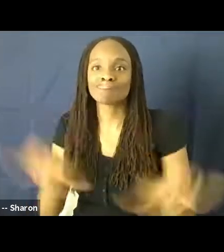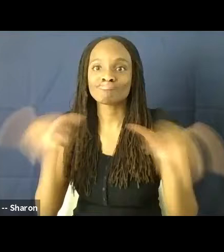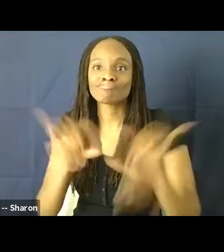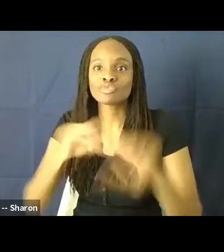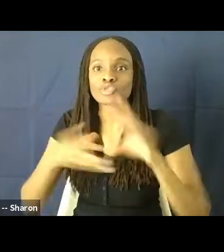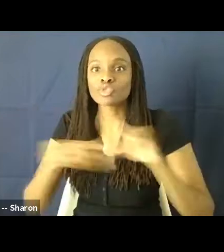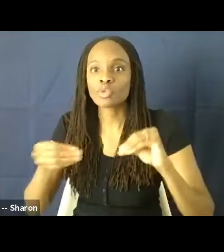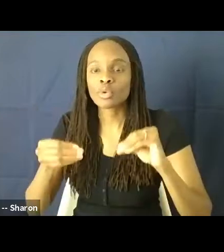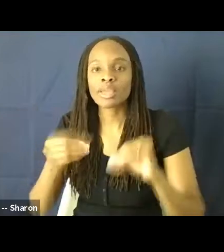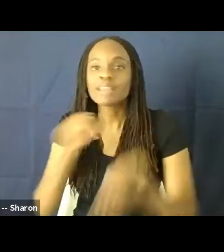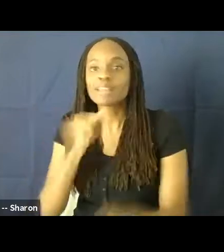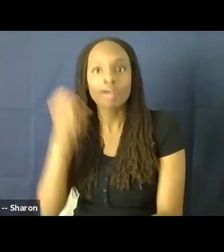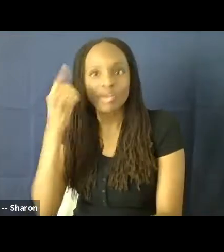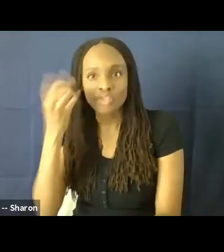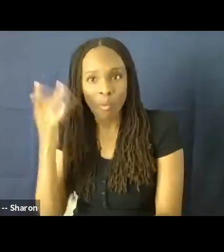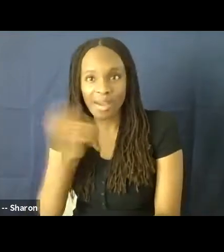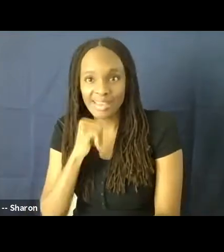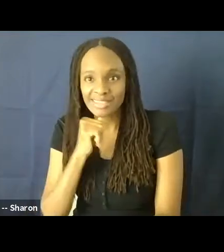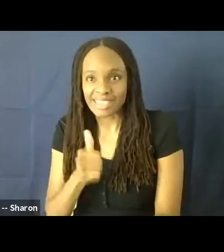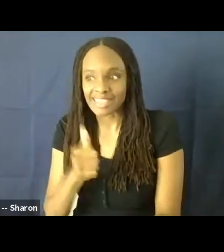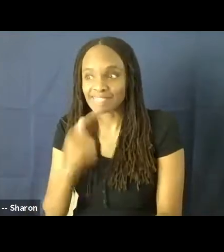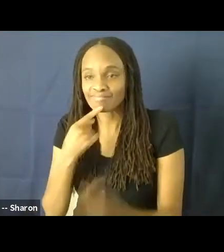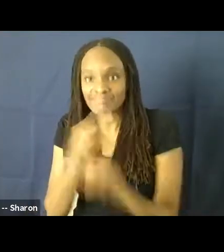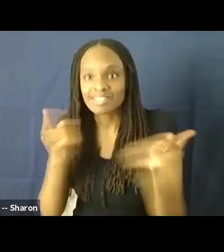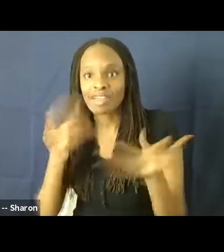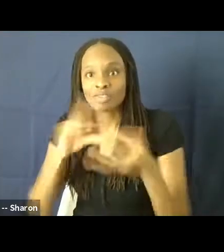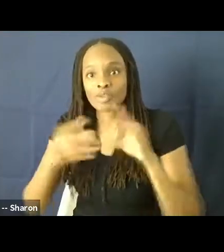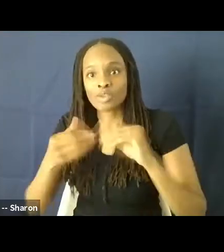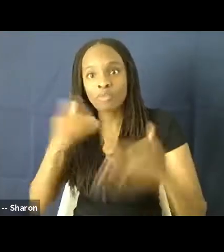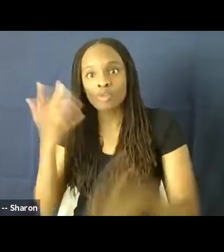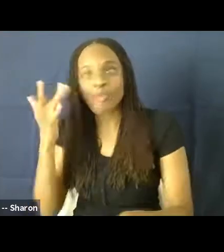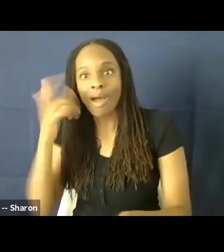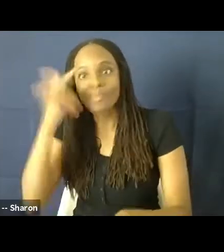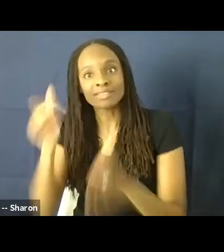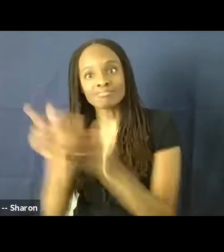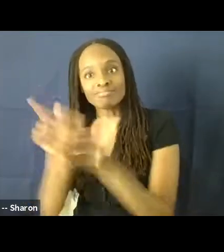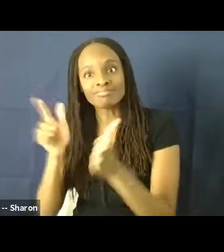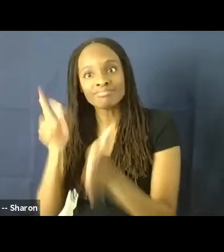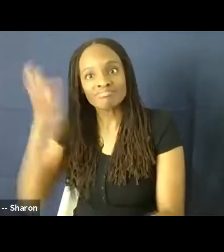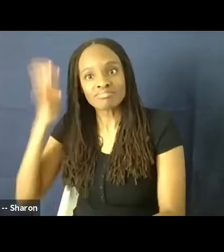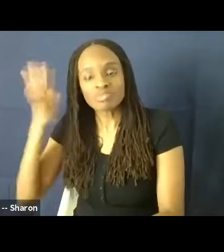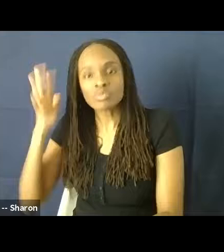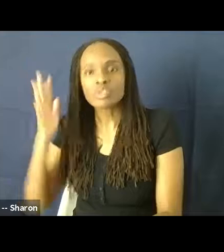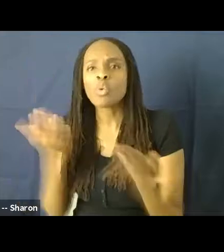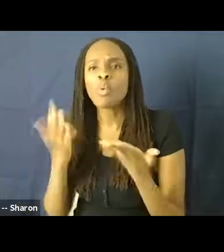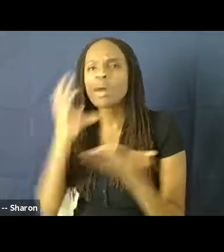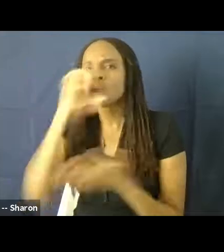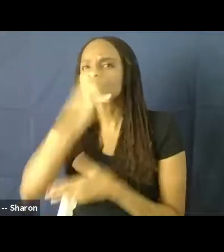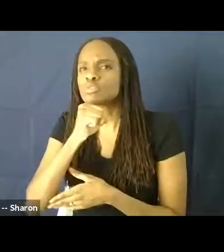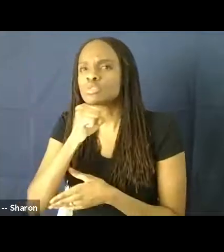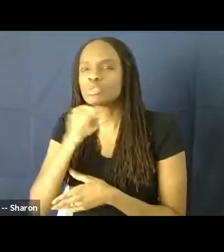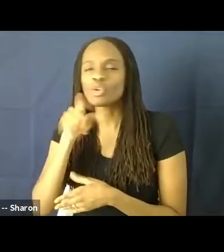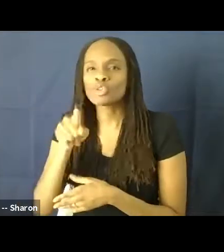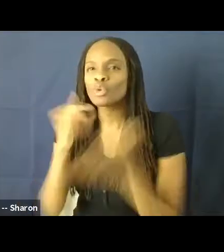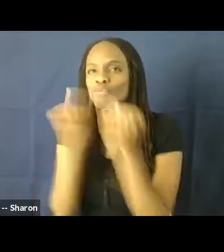don't tell those stories is because they were forbidden and censored in the first place. So I want you to think about what assumptions are you telling yourself about what will